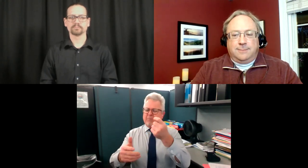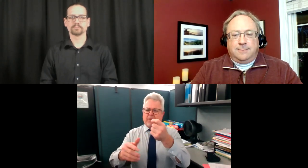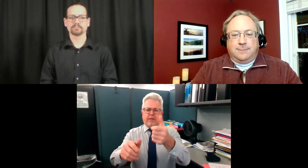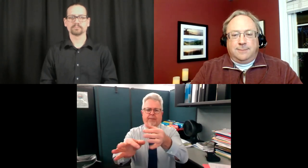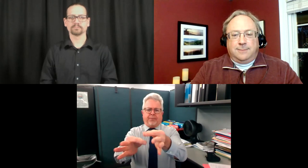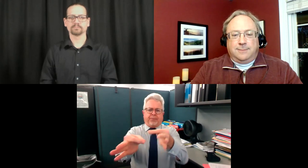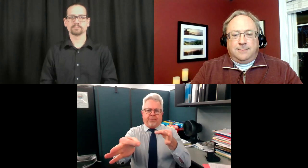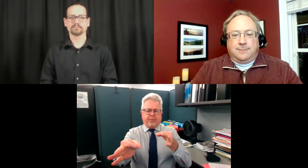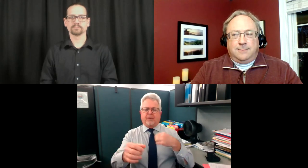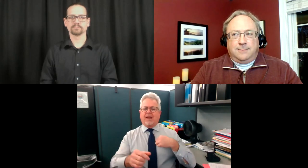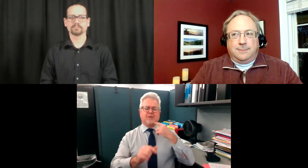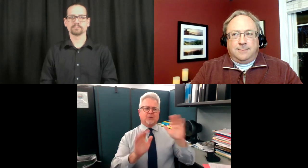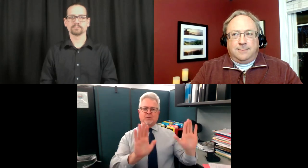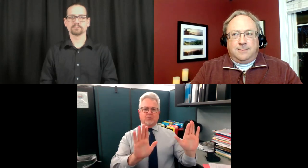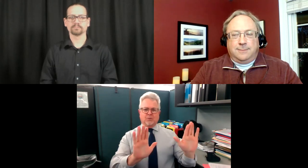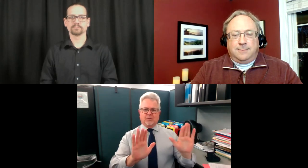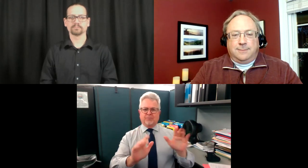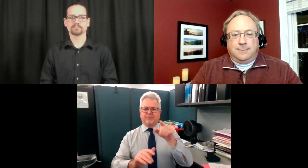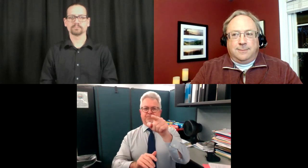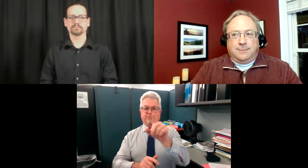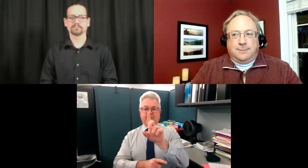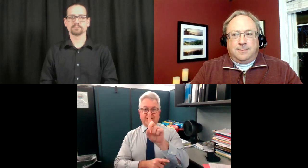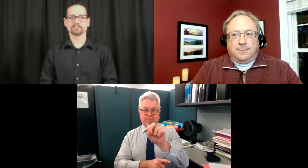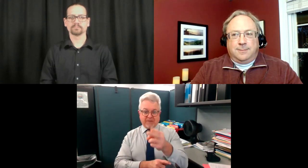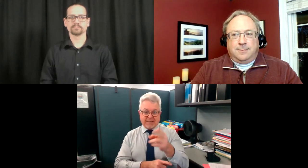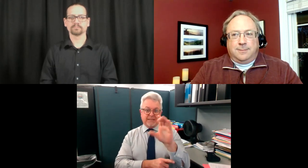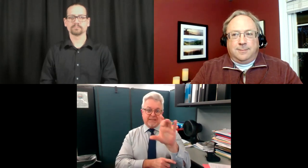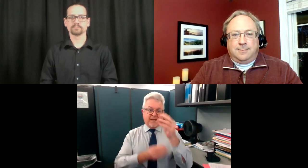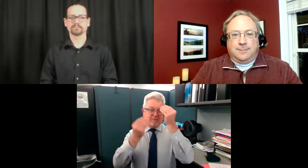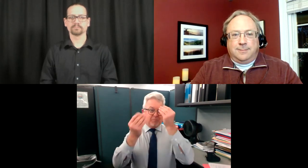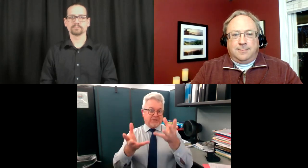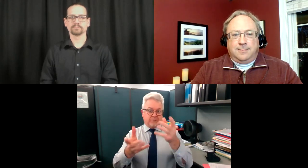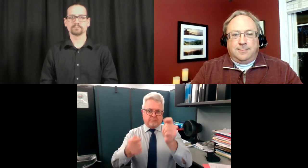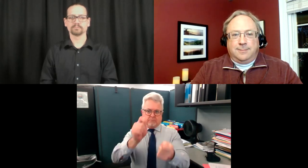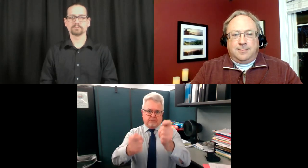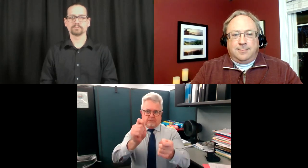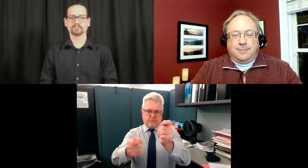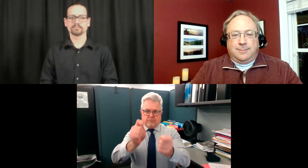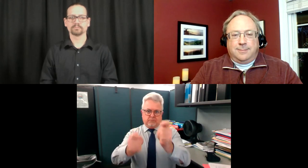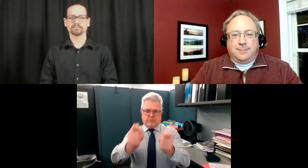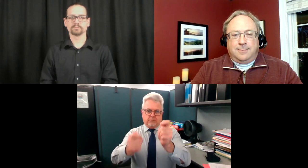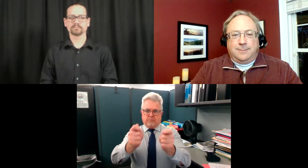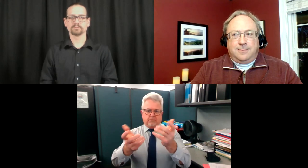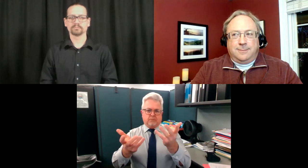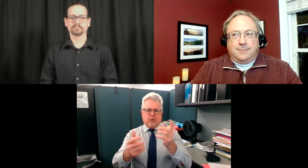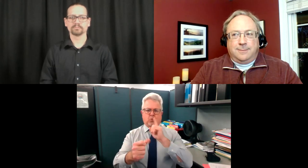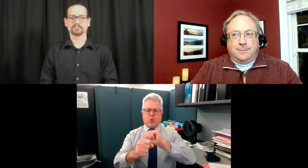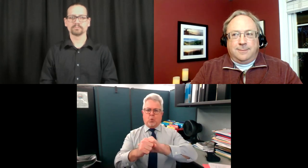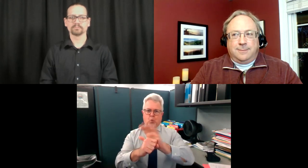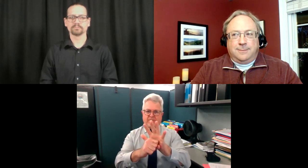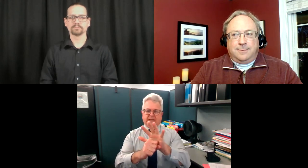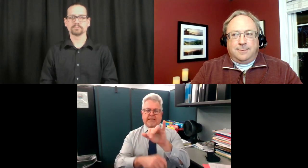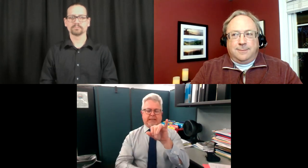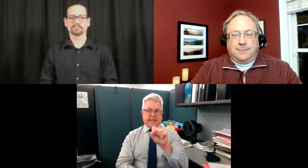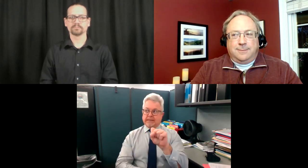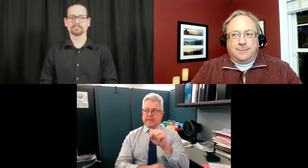other than what's on the website with the rhode island department of health okay that information does change on a daily